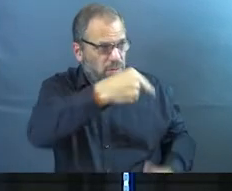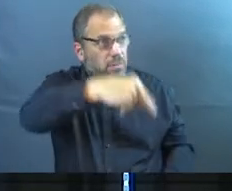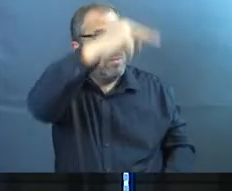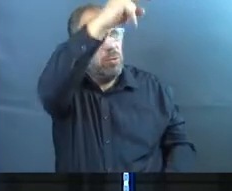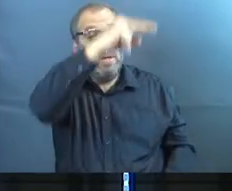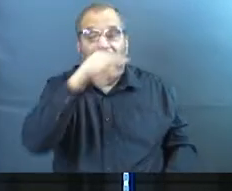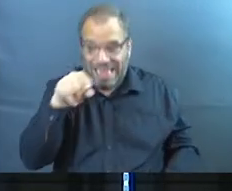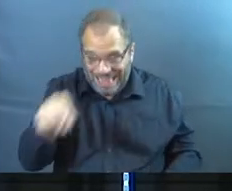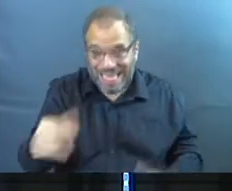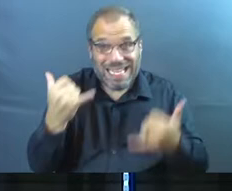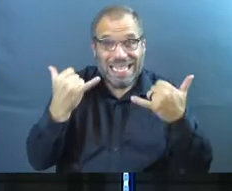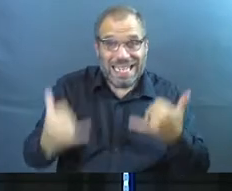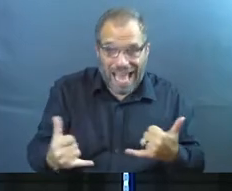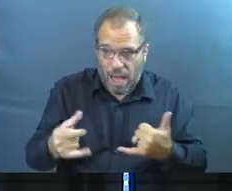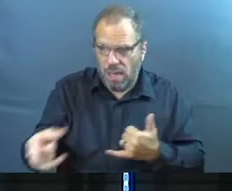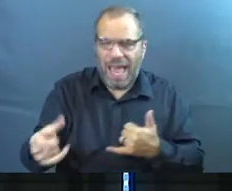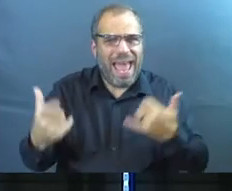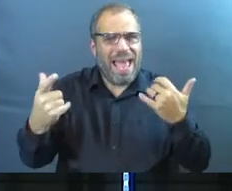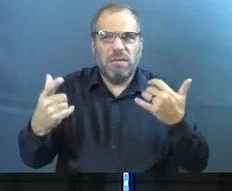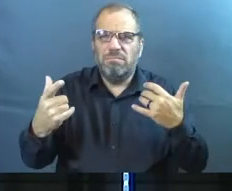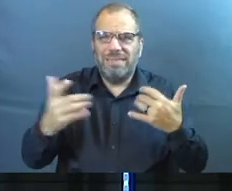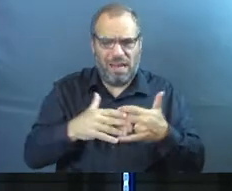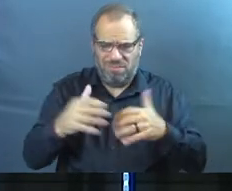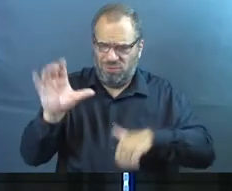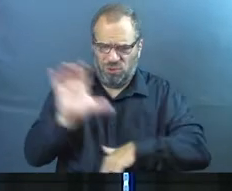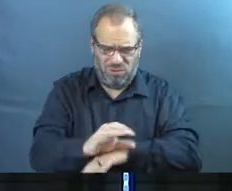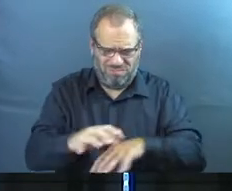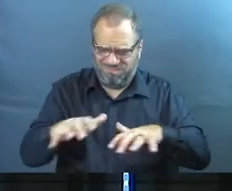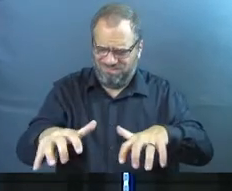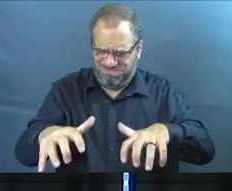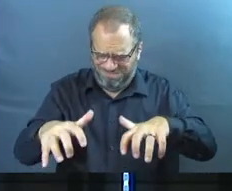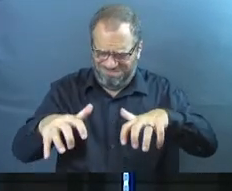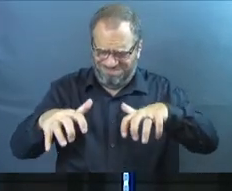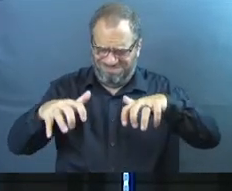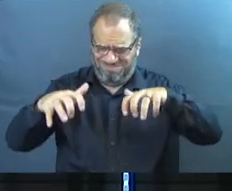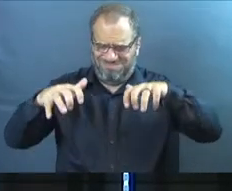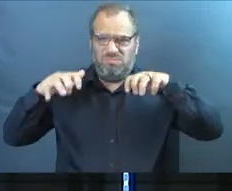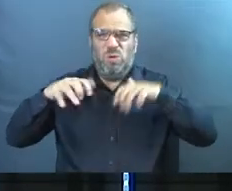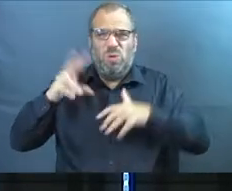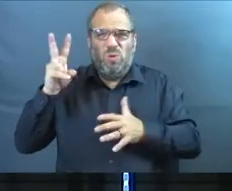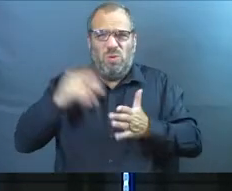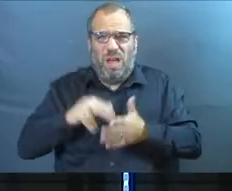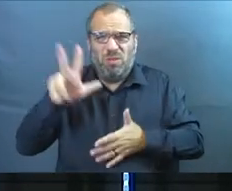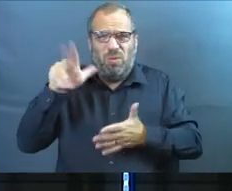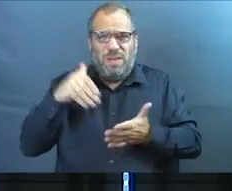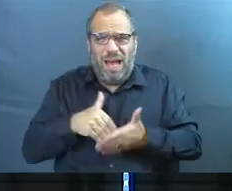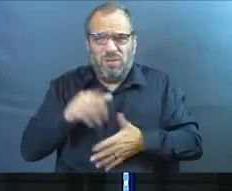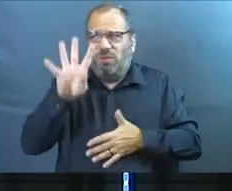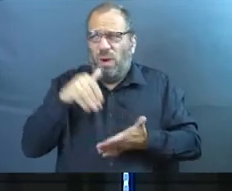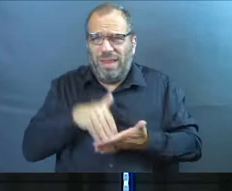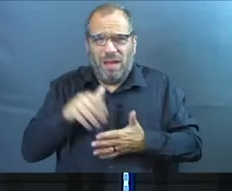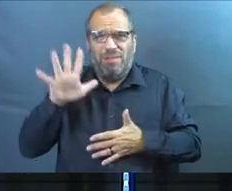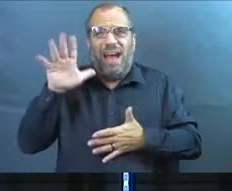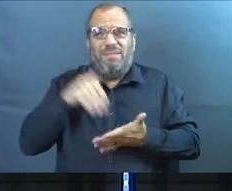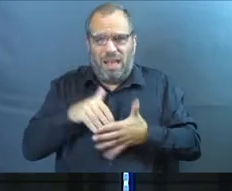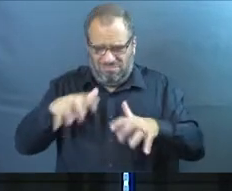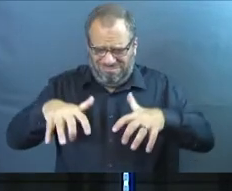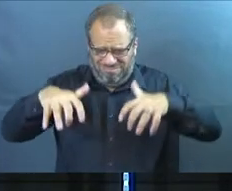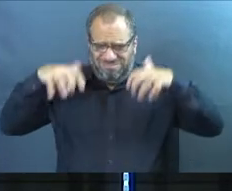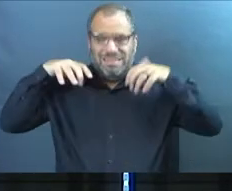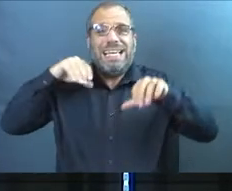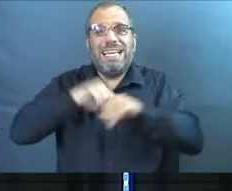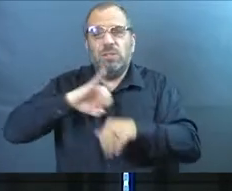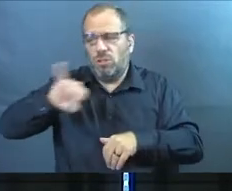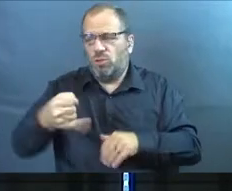And they, by this point, they are a mega church. They are thousands and thousands of people, Christians, in